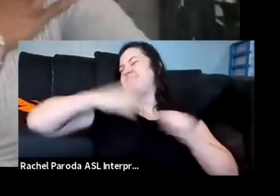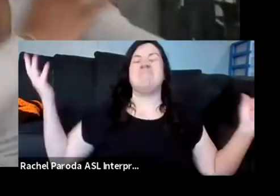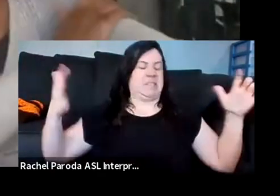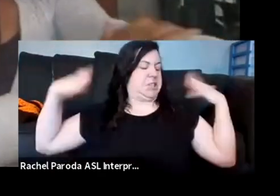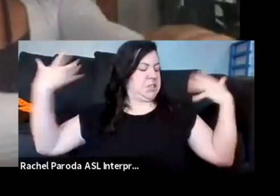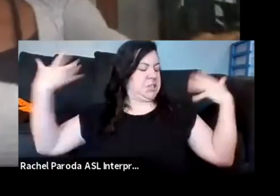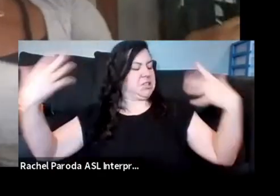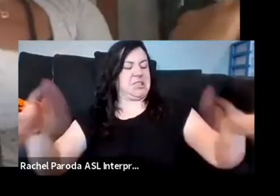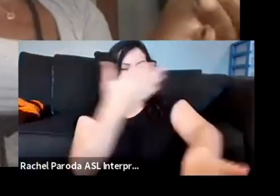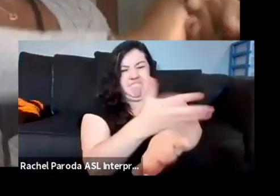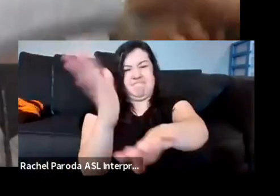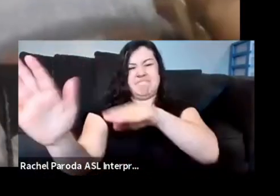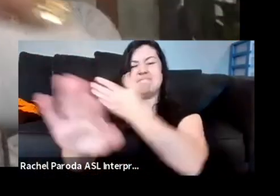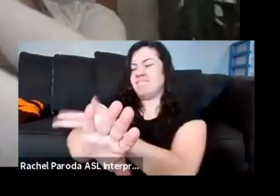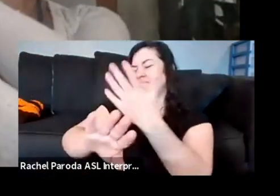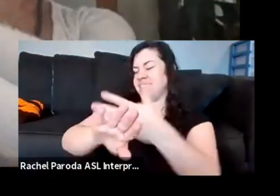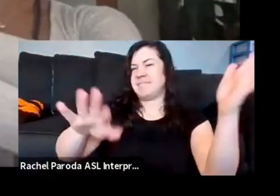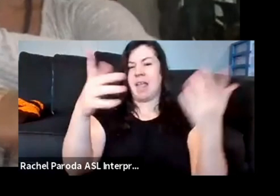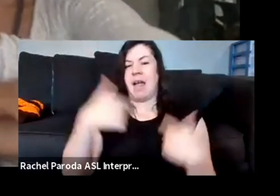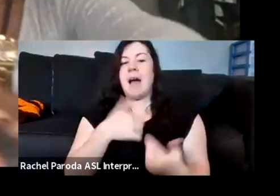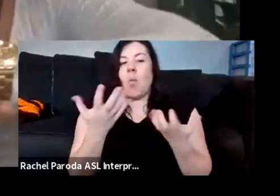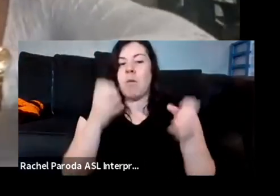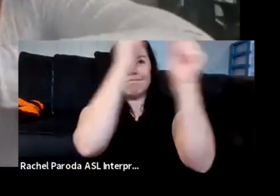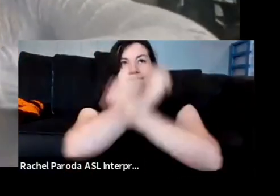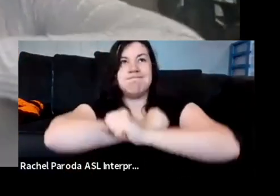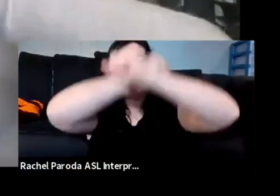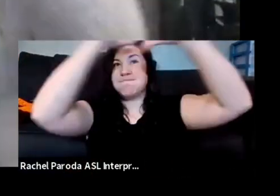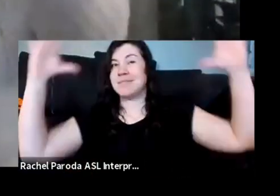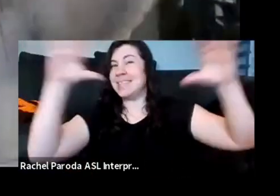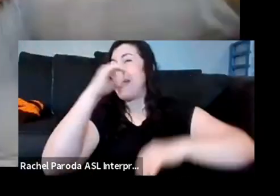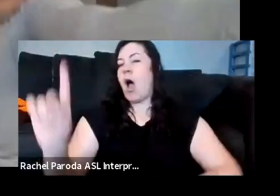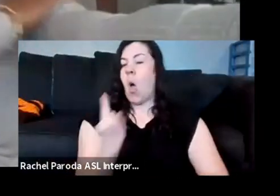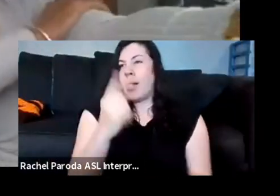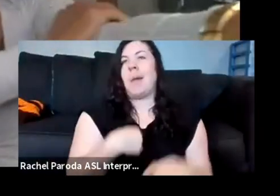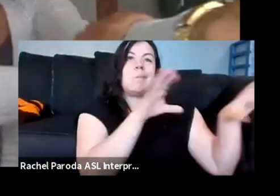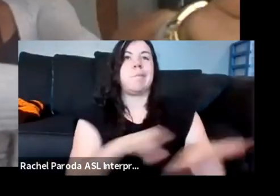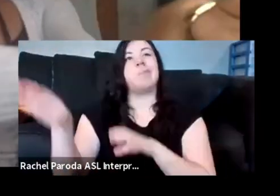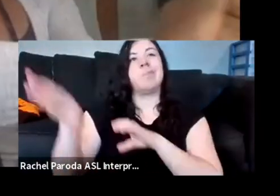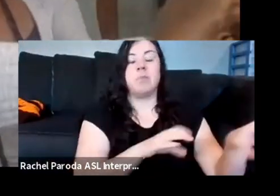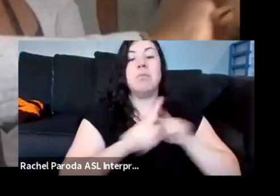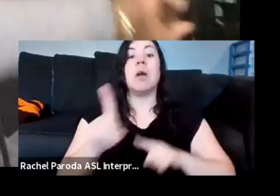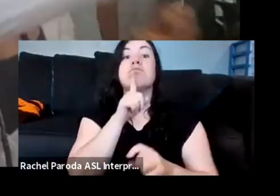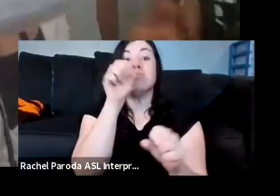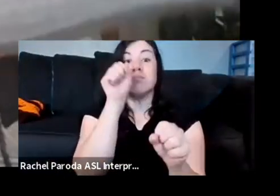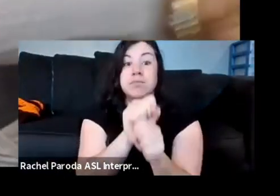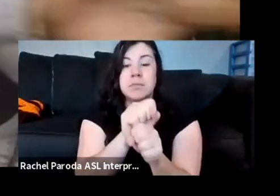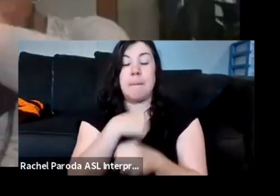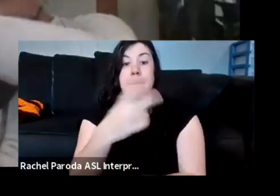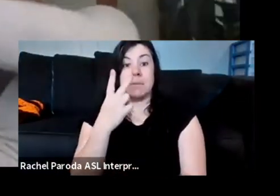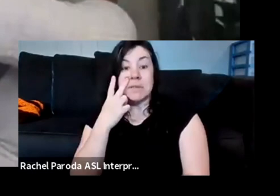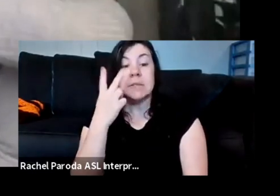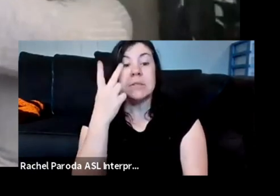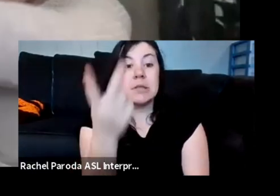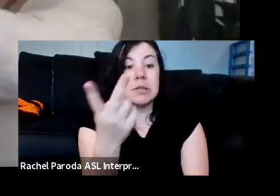And I'd like to visualize as I'm doing this. So it's not just an action, but I'm really seeing that residue,